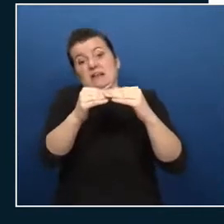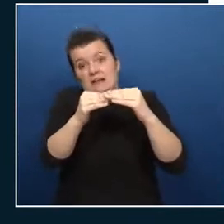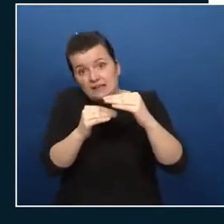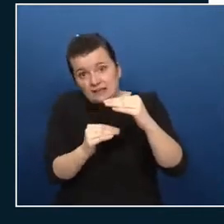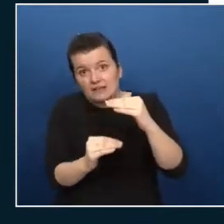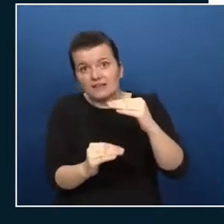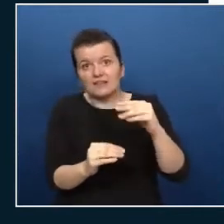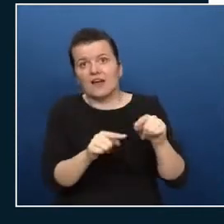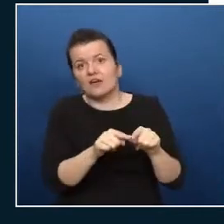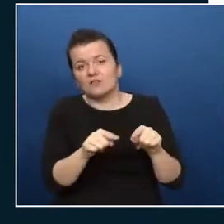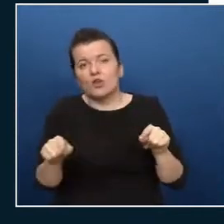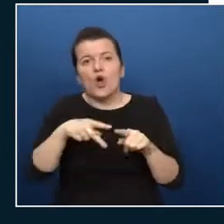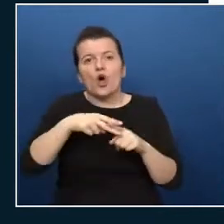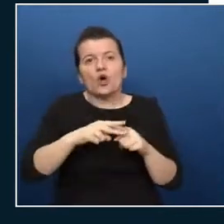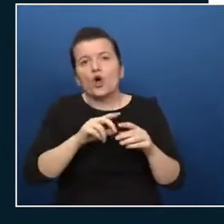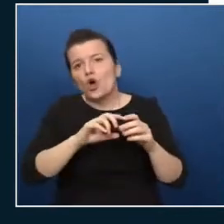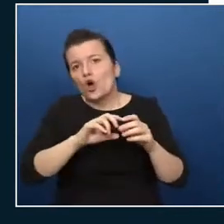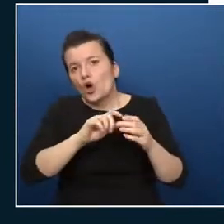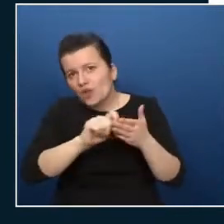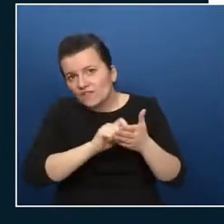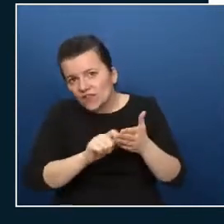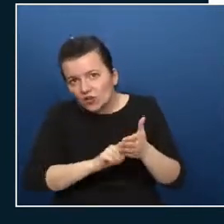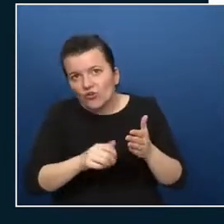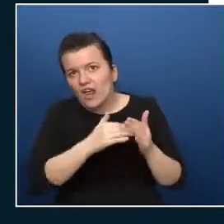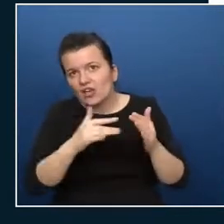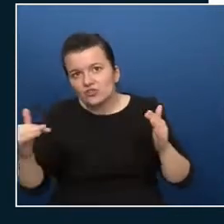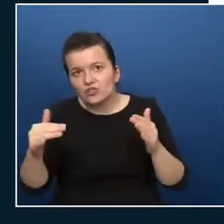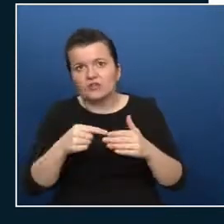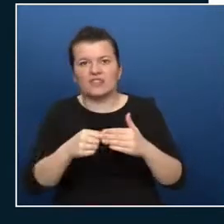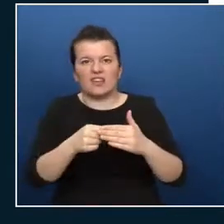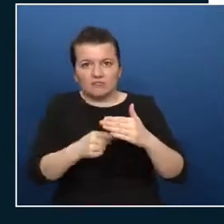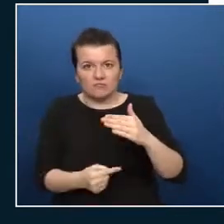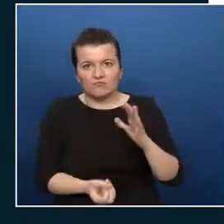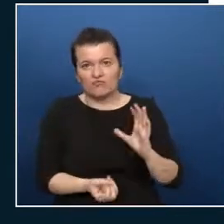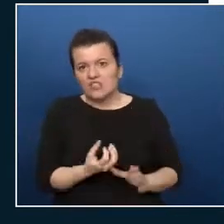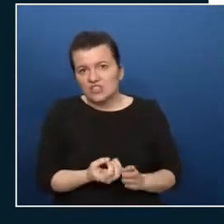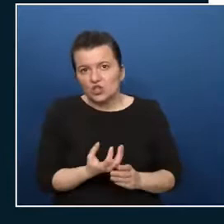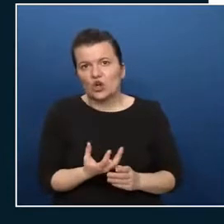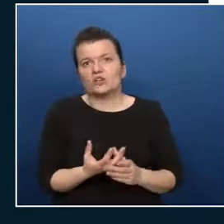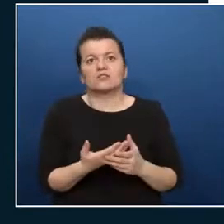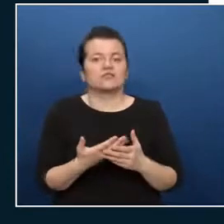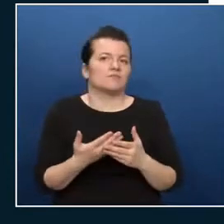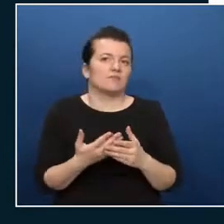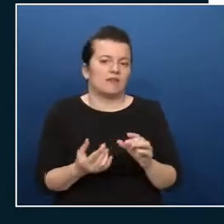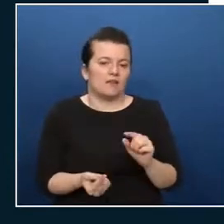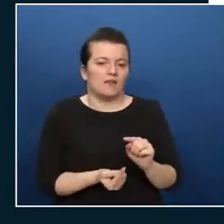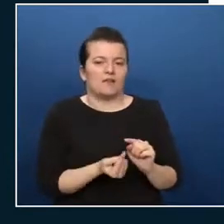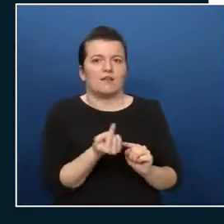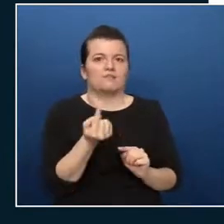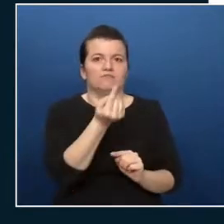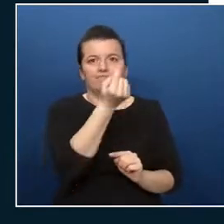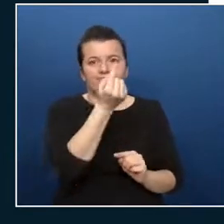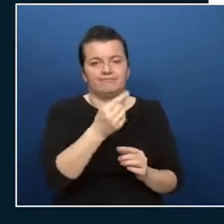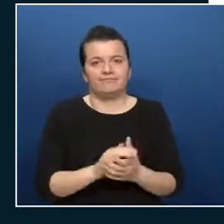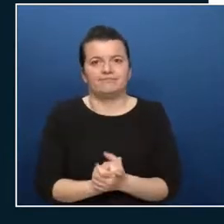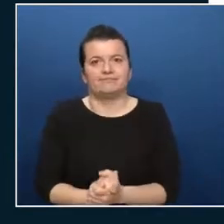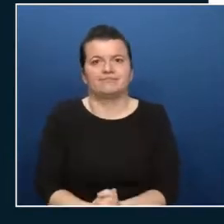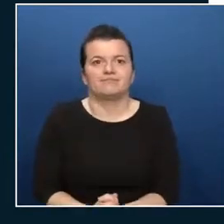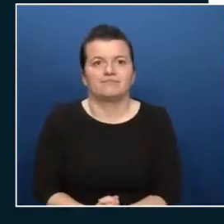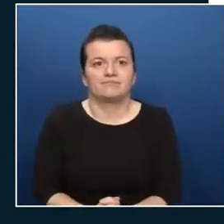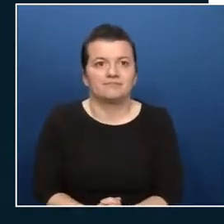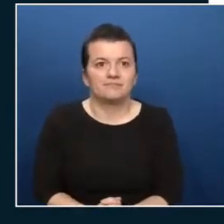configuration and the resources beneath beneath that or the that are part of these resource groups inherit